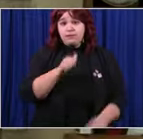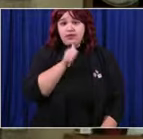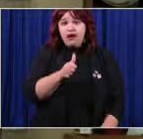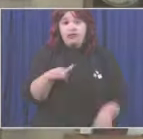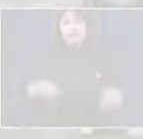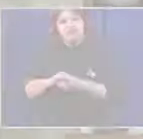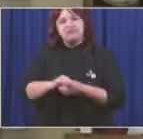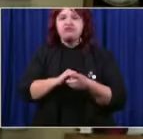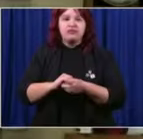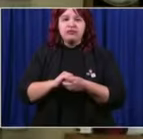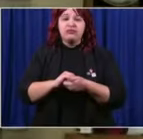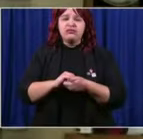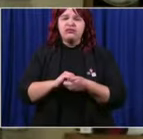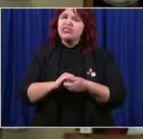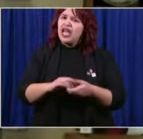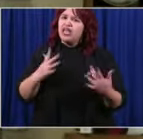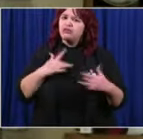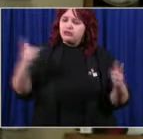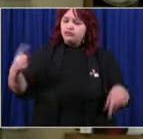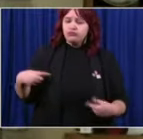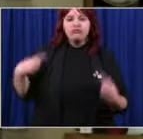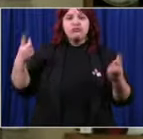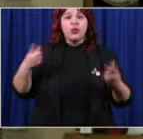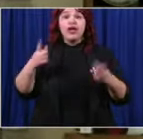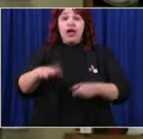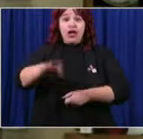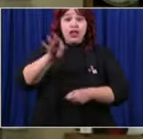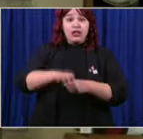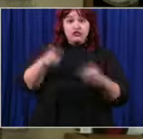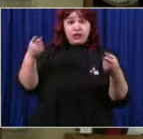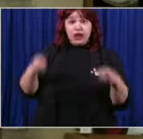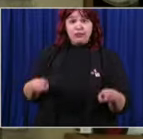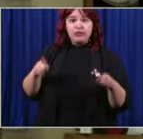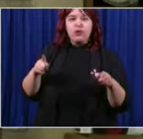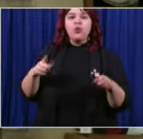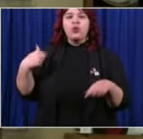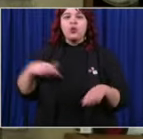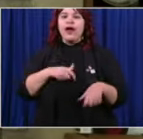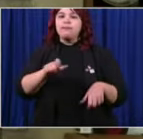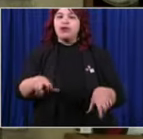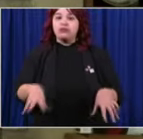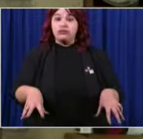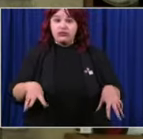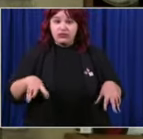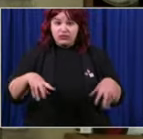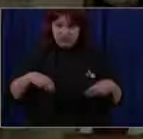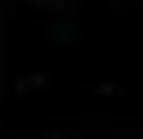Ohio. It's time for us to observe the peaceful transfer of power.